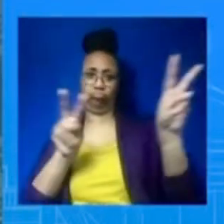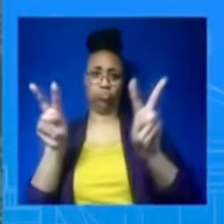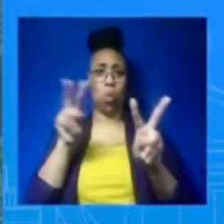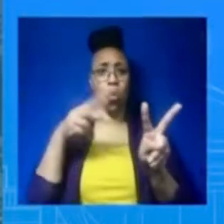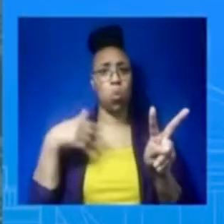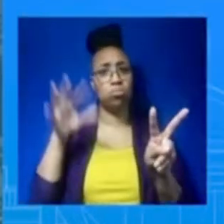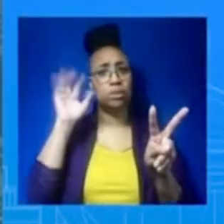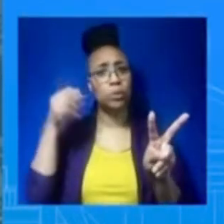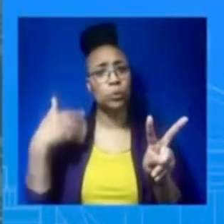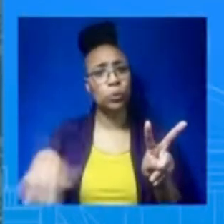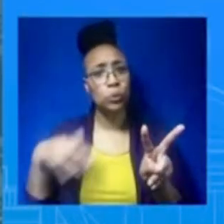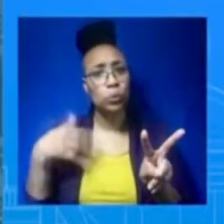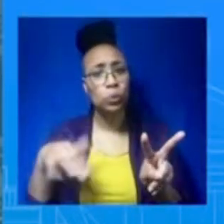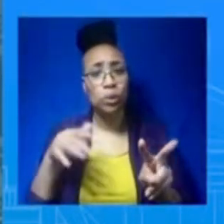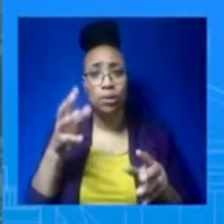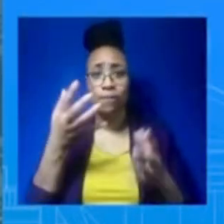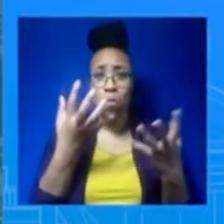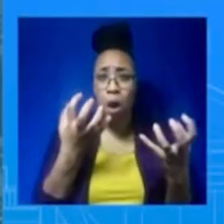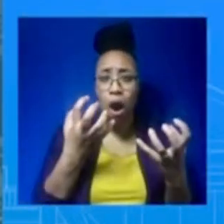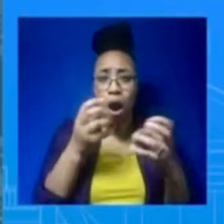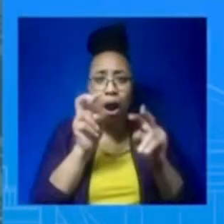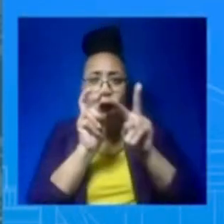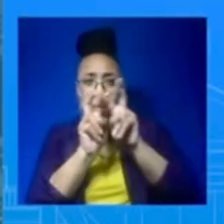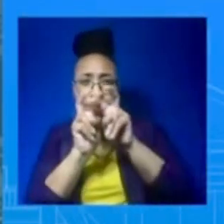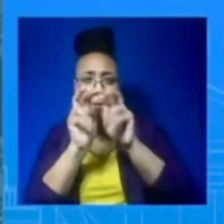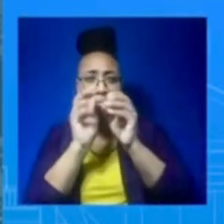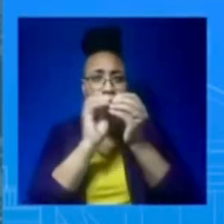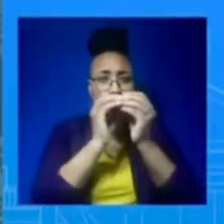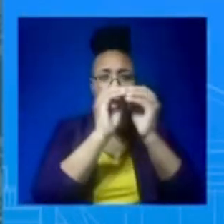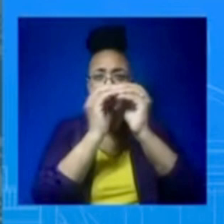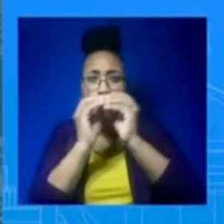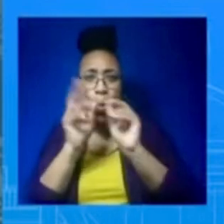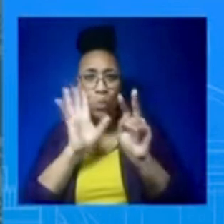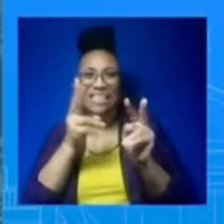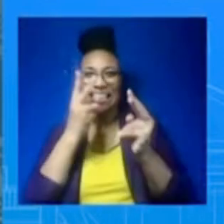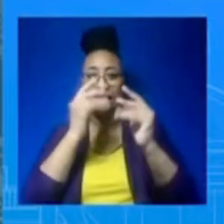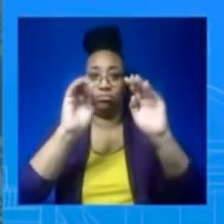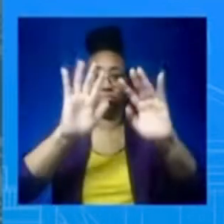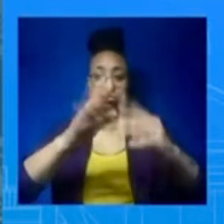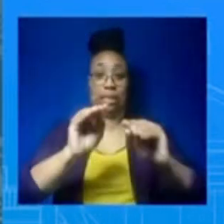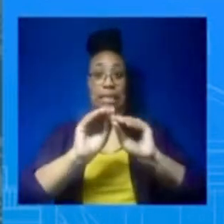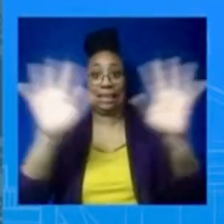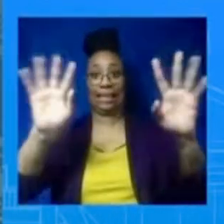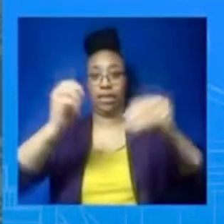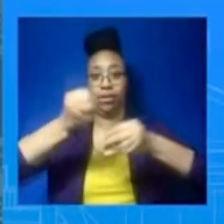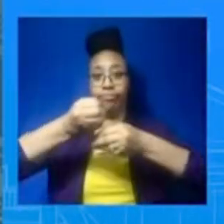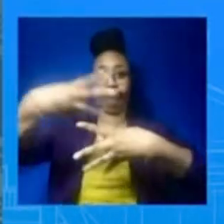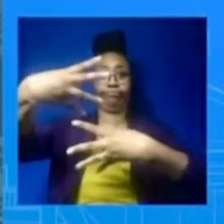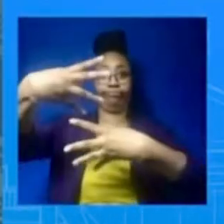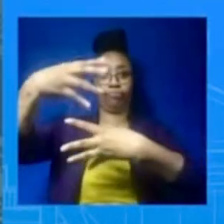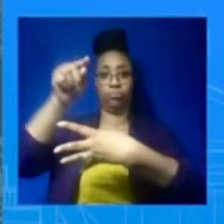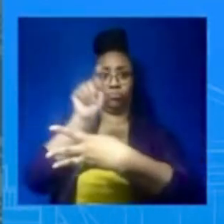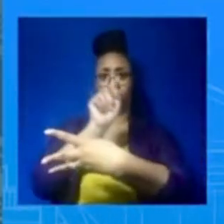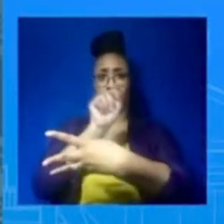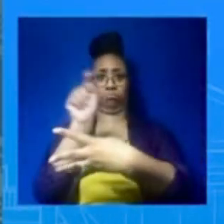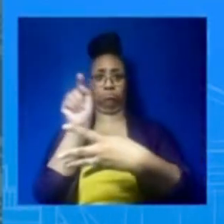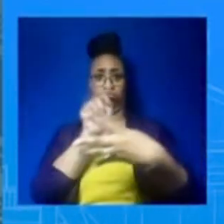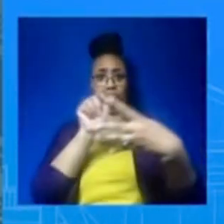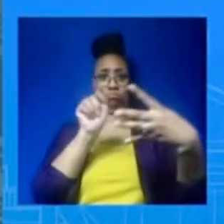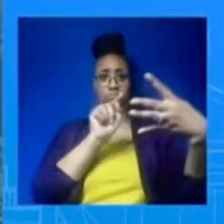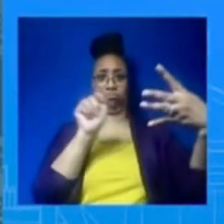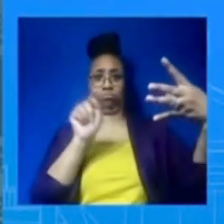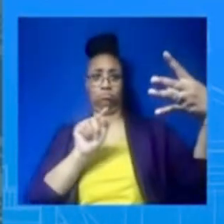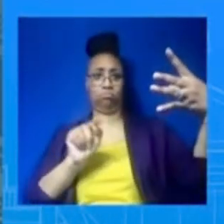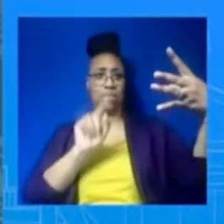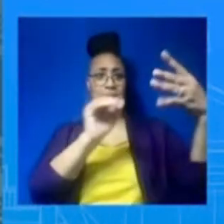pre-pandemic, I think that matters. And so, that's, we're going to look at all the indicators and make sure we point out, as you're asking me about this